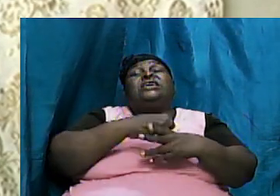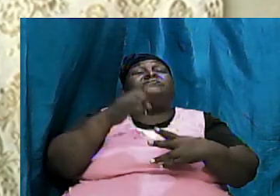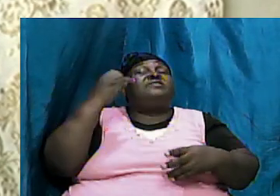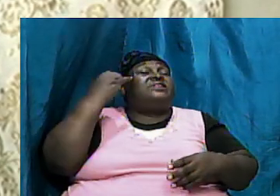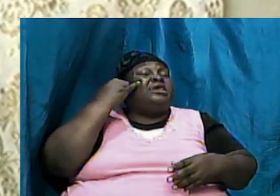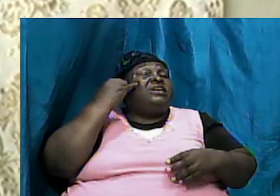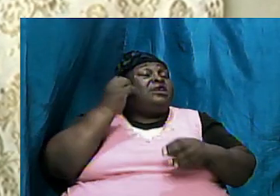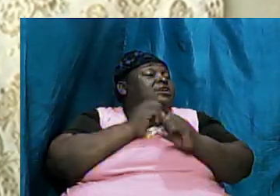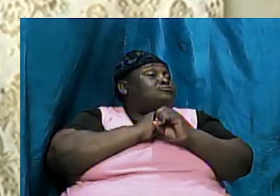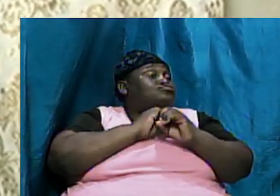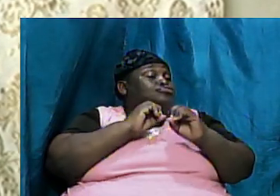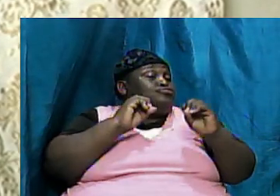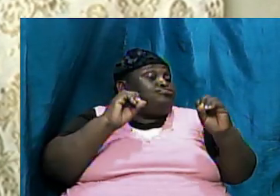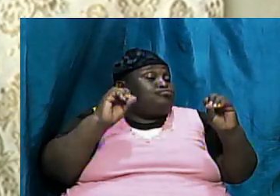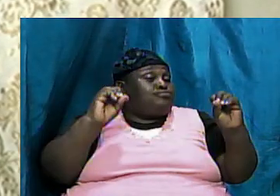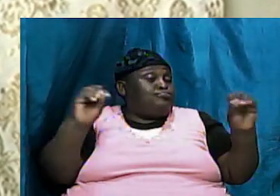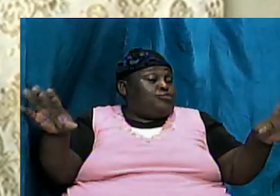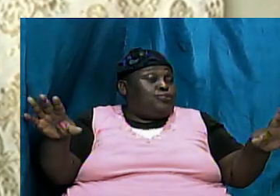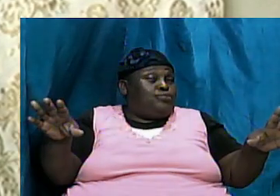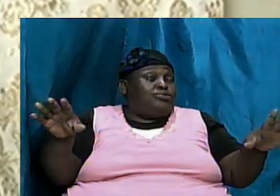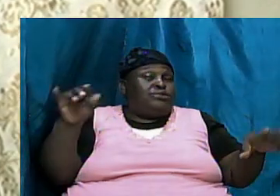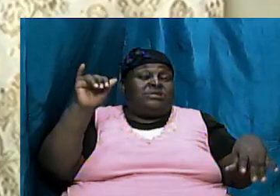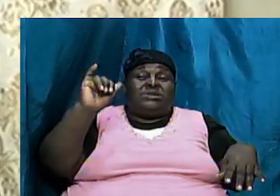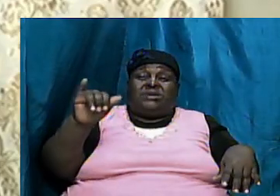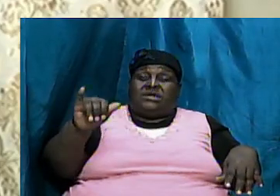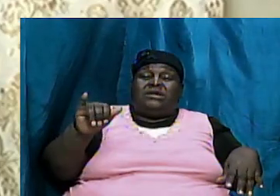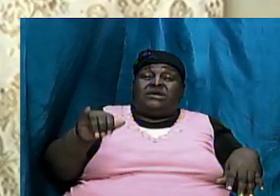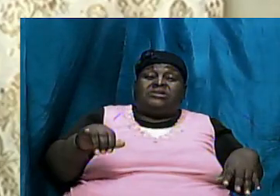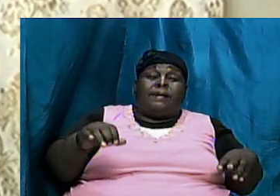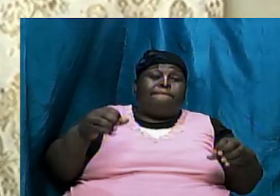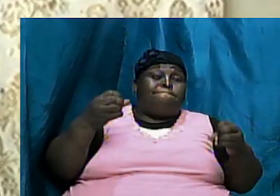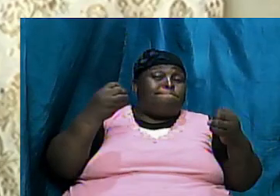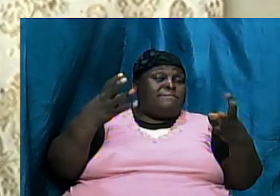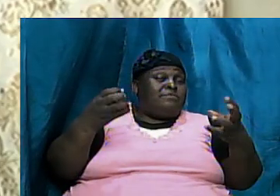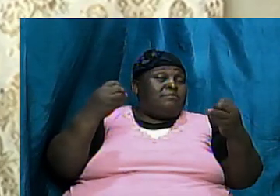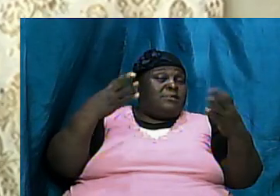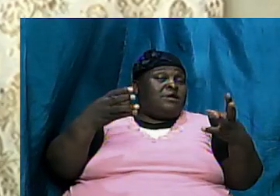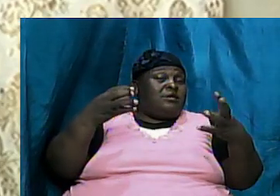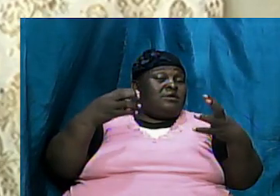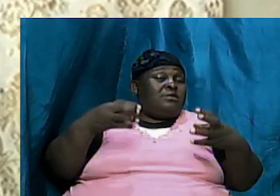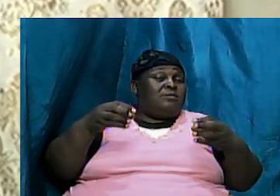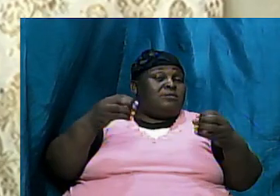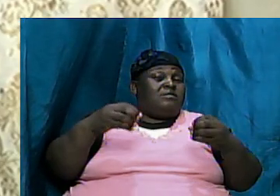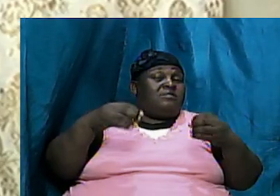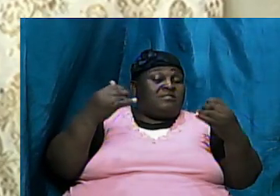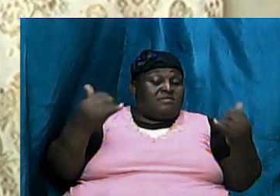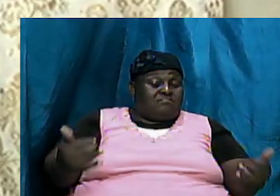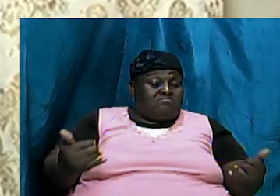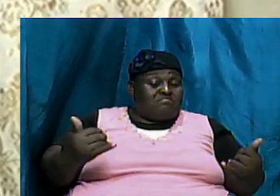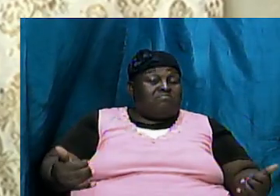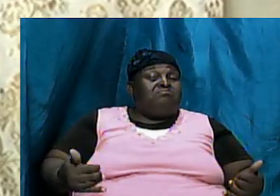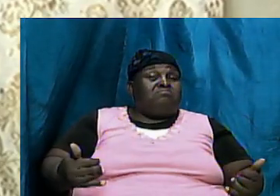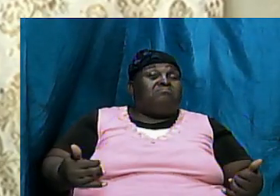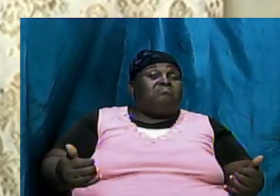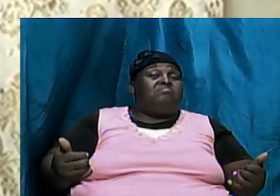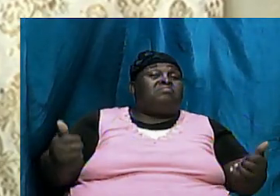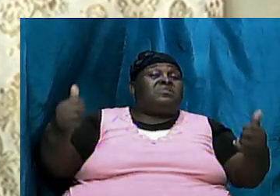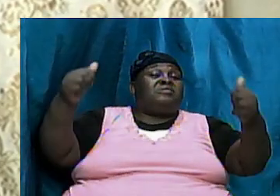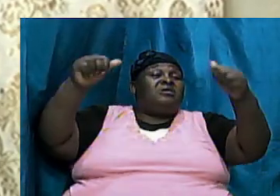don't and yet there are a whole lot today of scientific archaeological